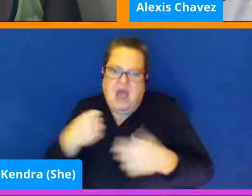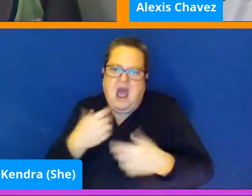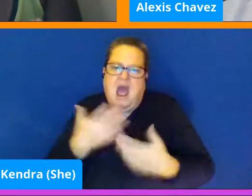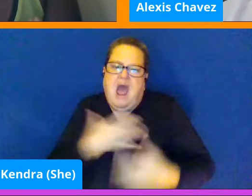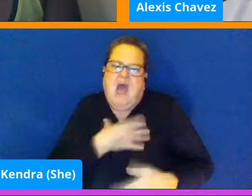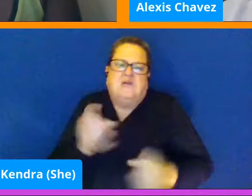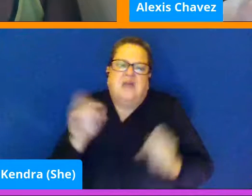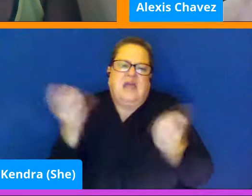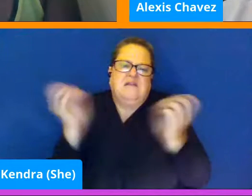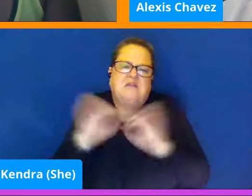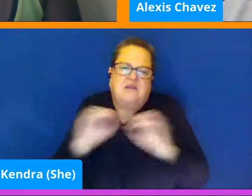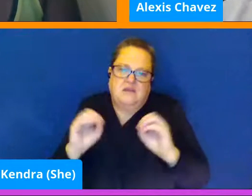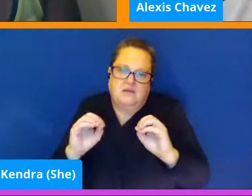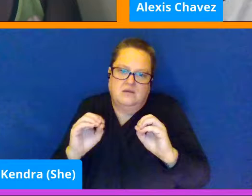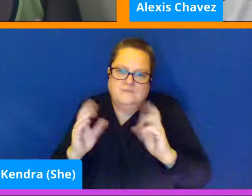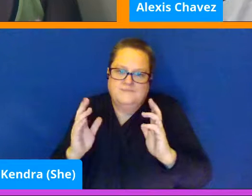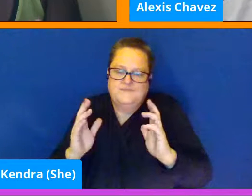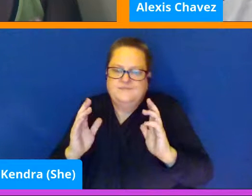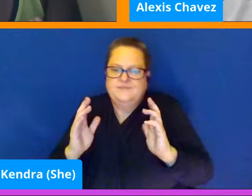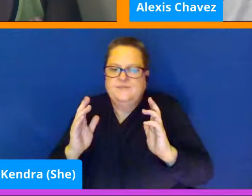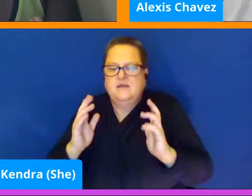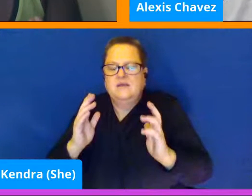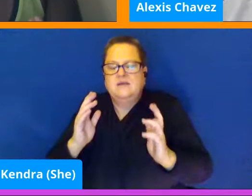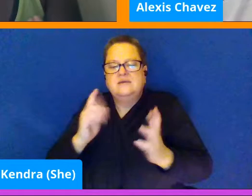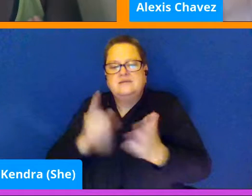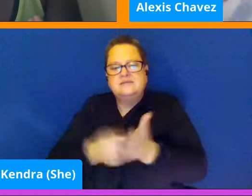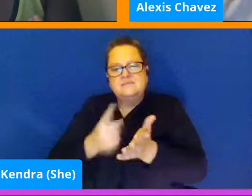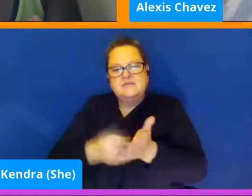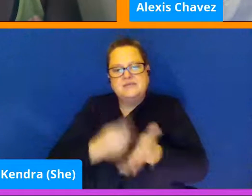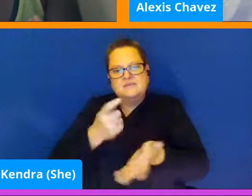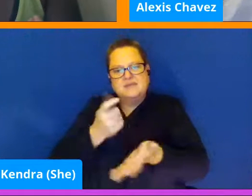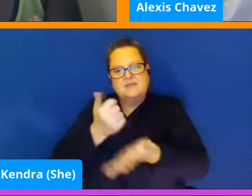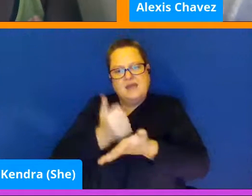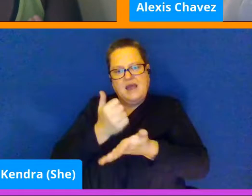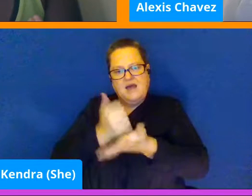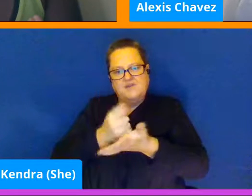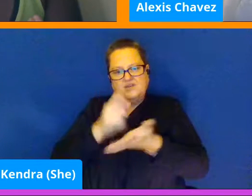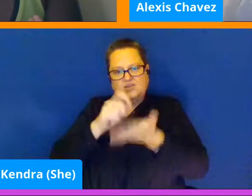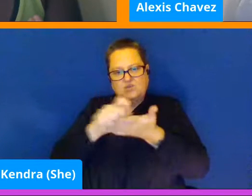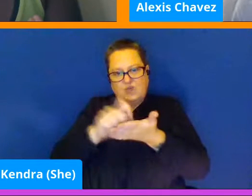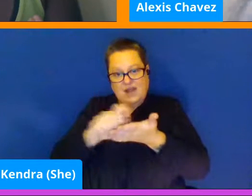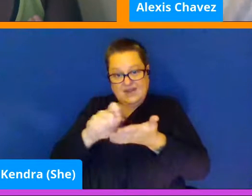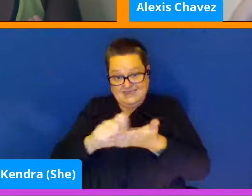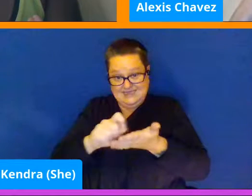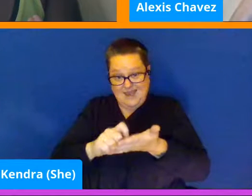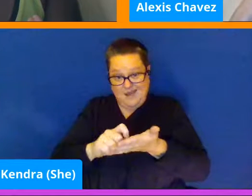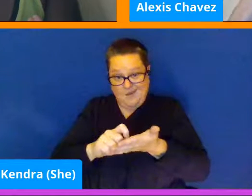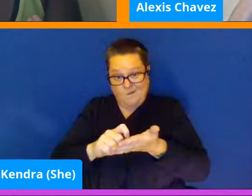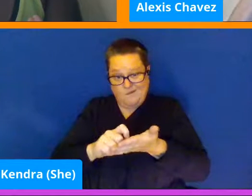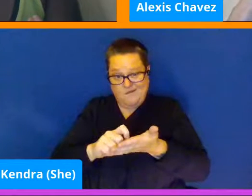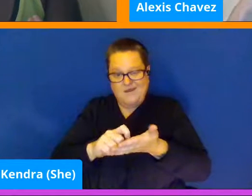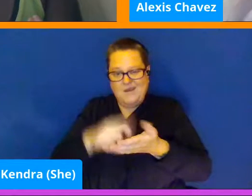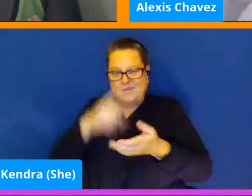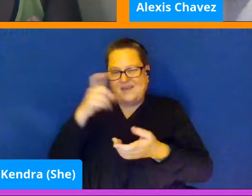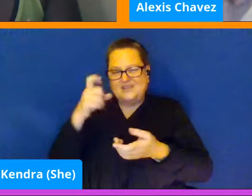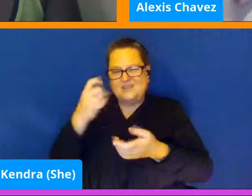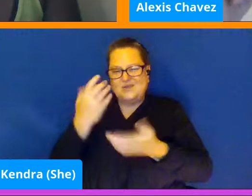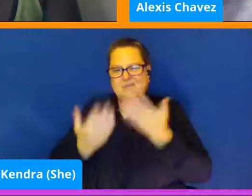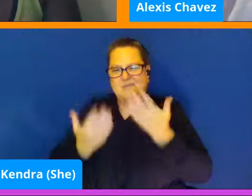Sometimes it can be helpful to write things down in anticipation. Because you might think, you know what?